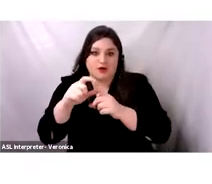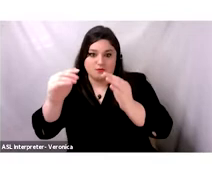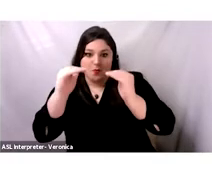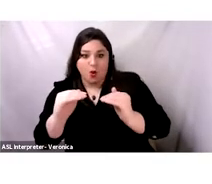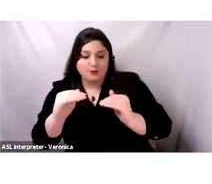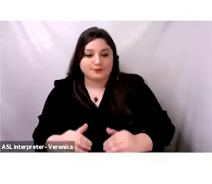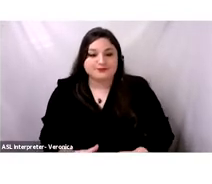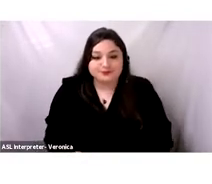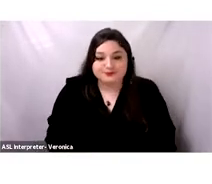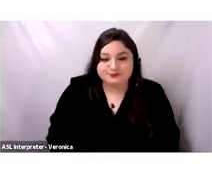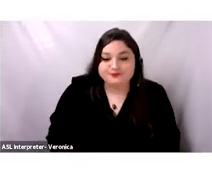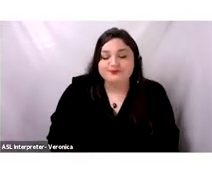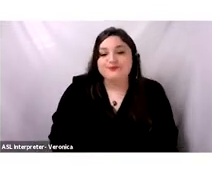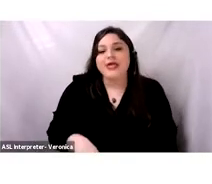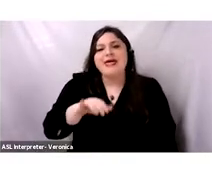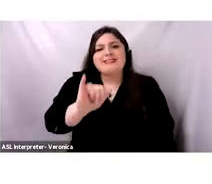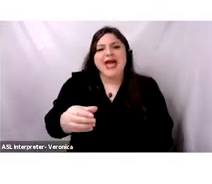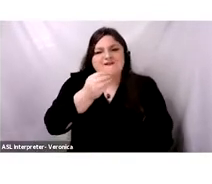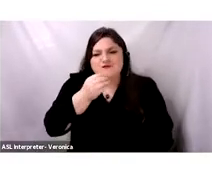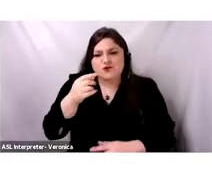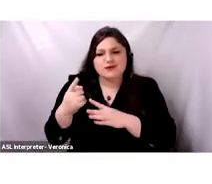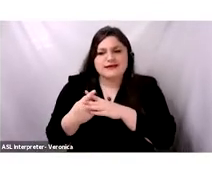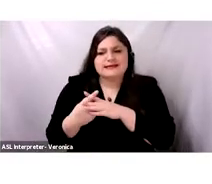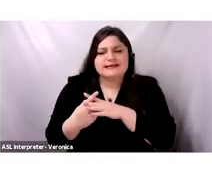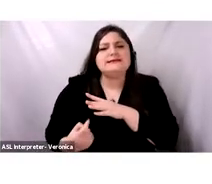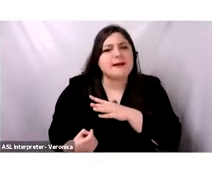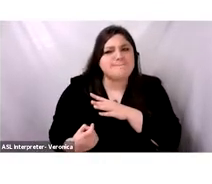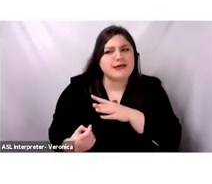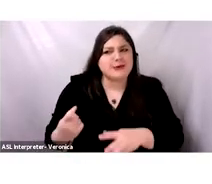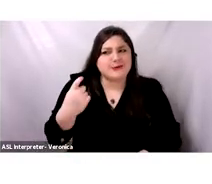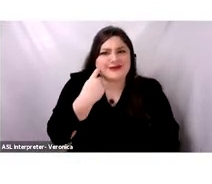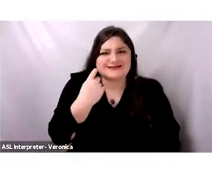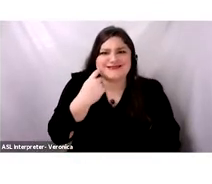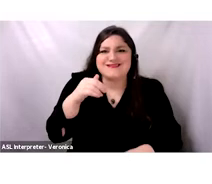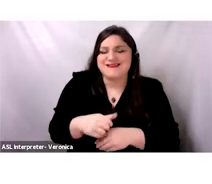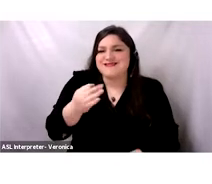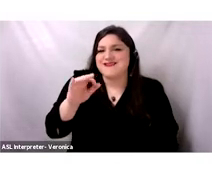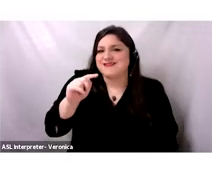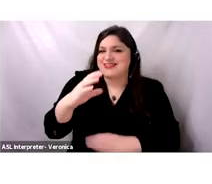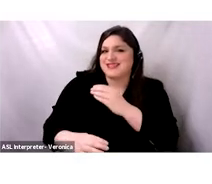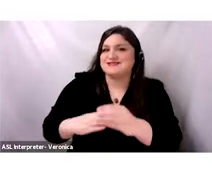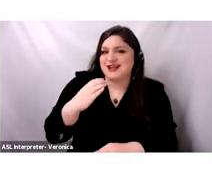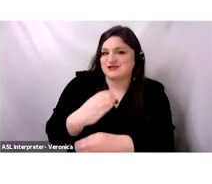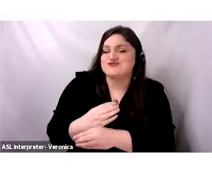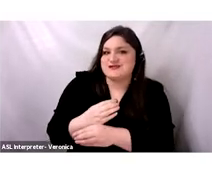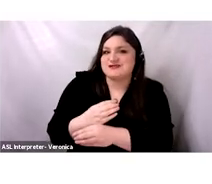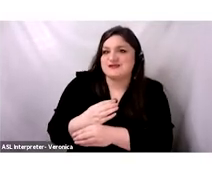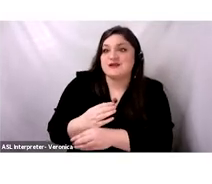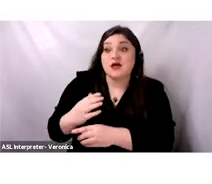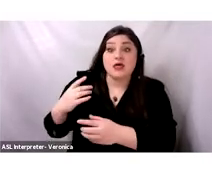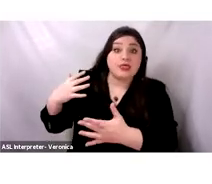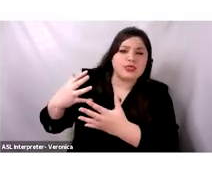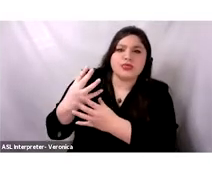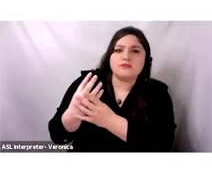from our food rather recently in the 19th century in Lebanon and Syria and